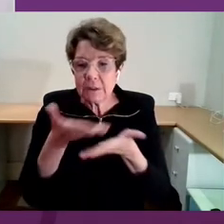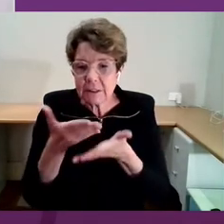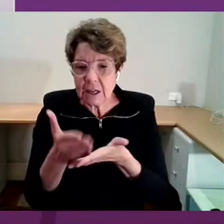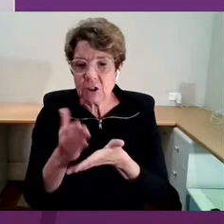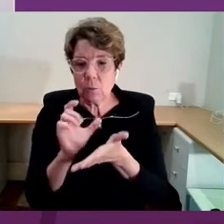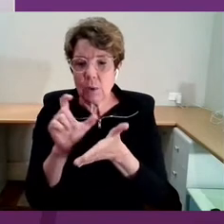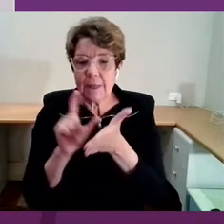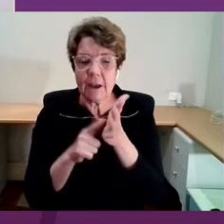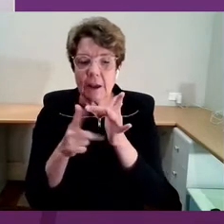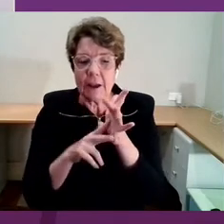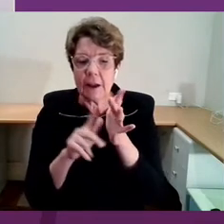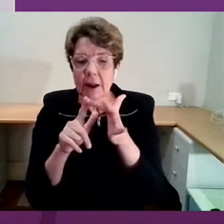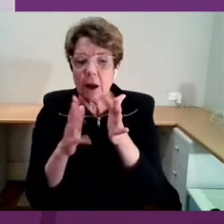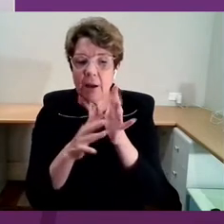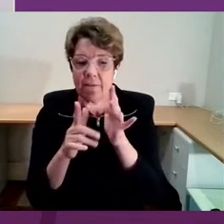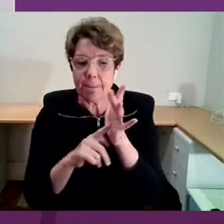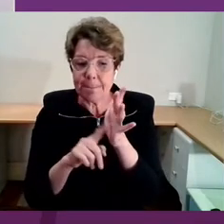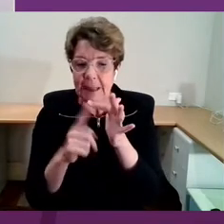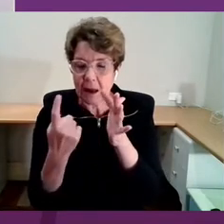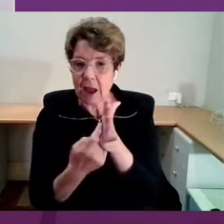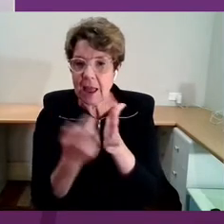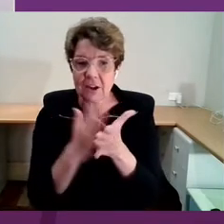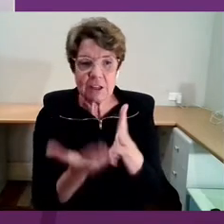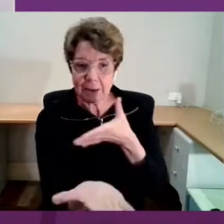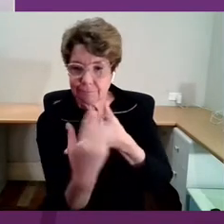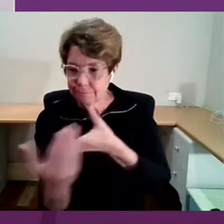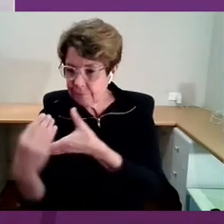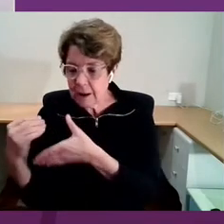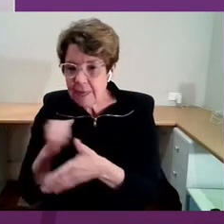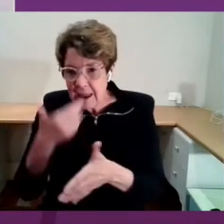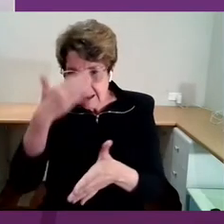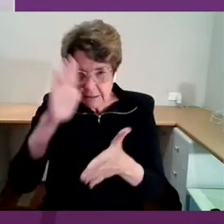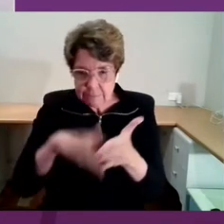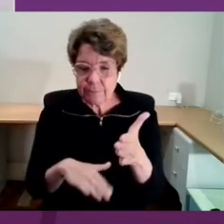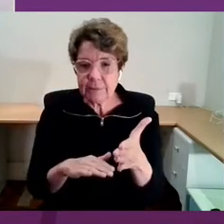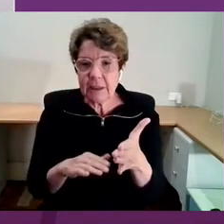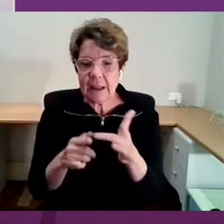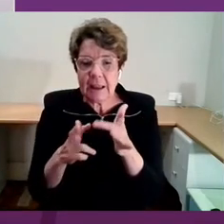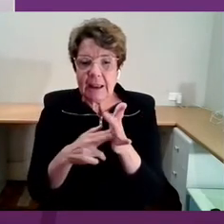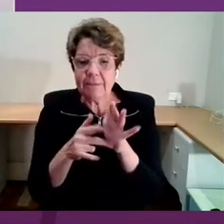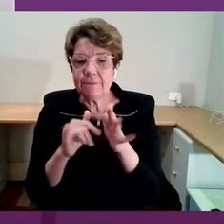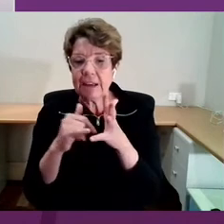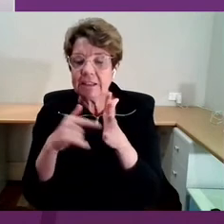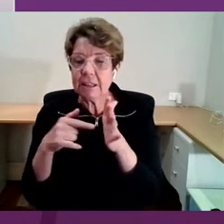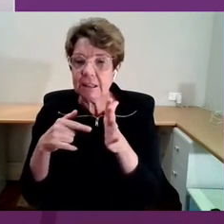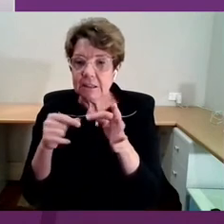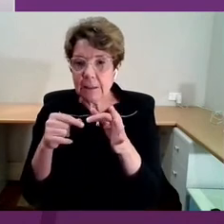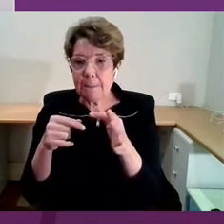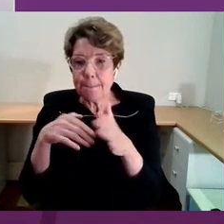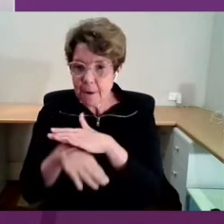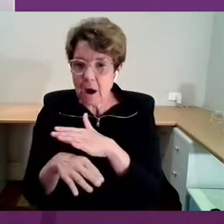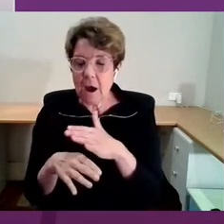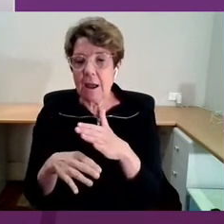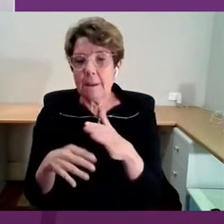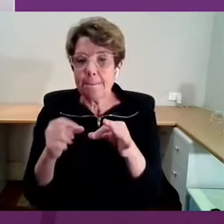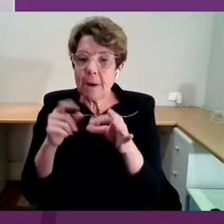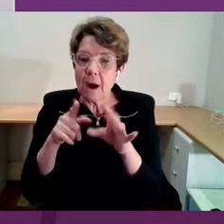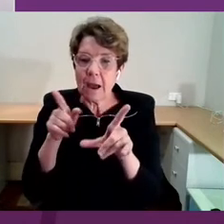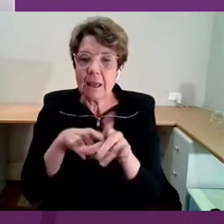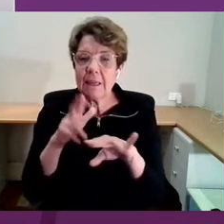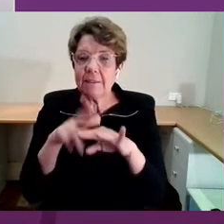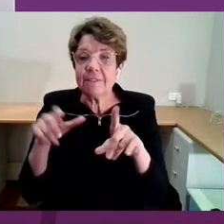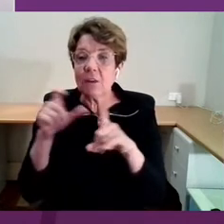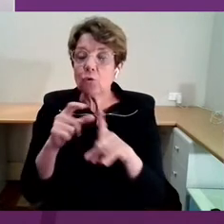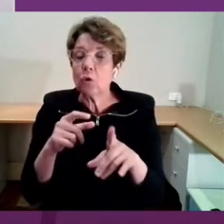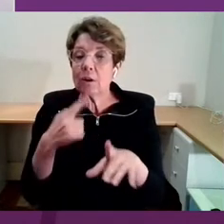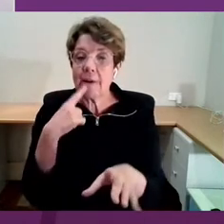taking their expertise invested in by the federal government to deal with specific issues and